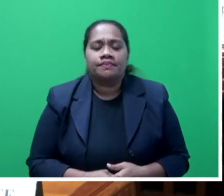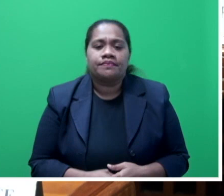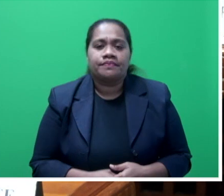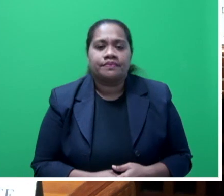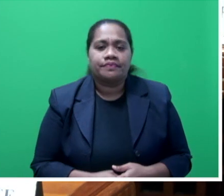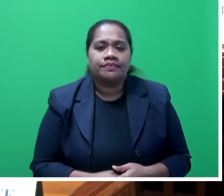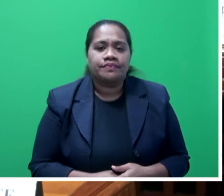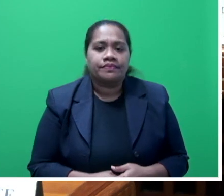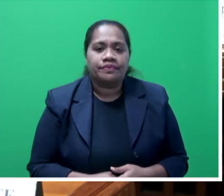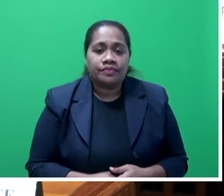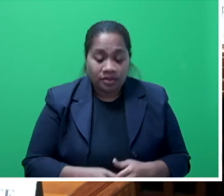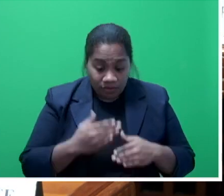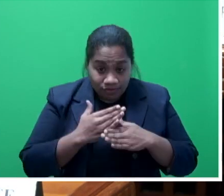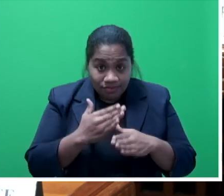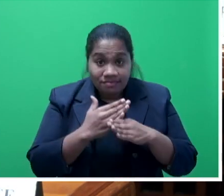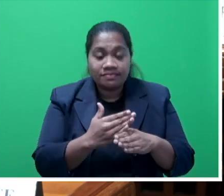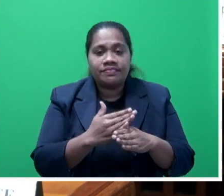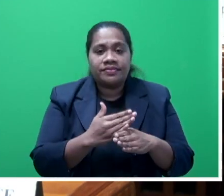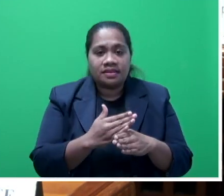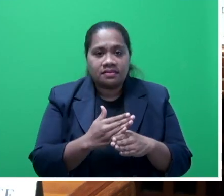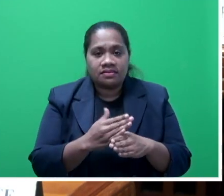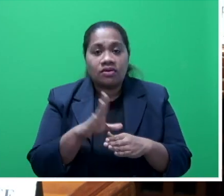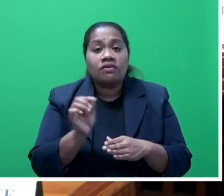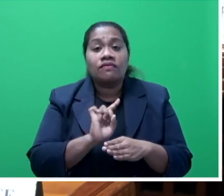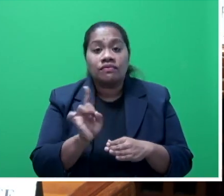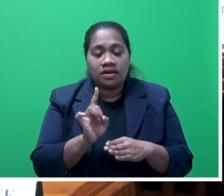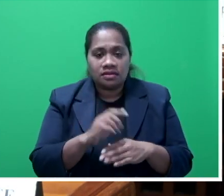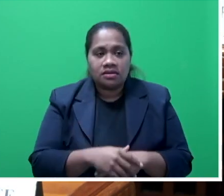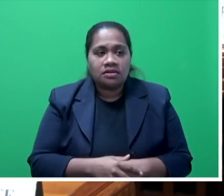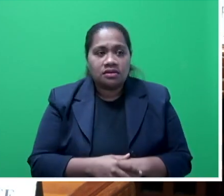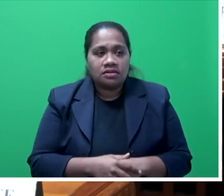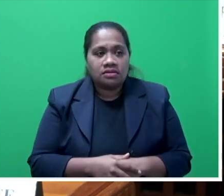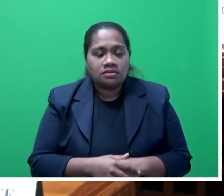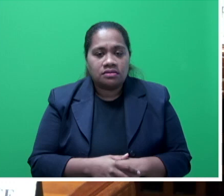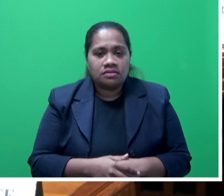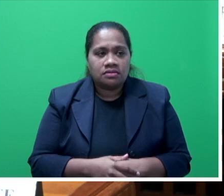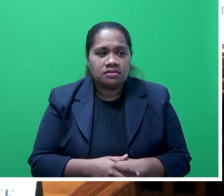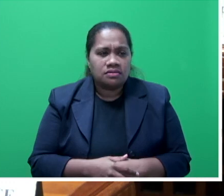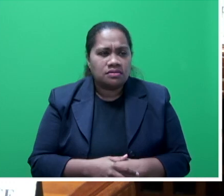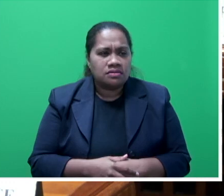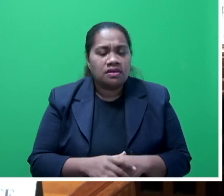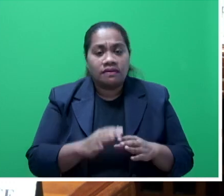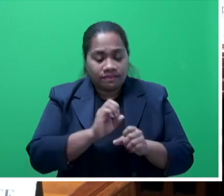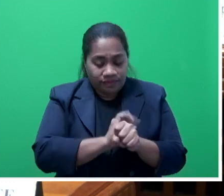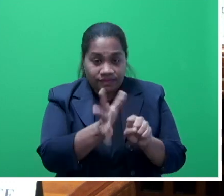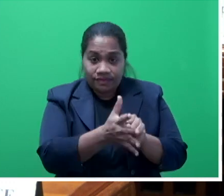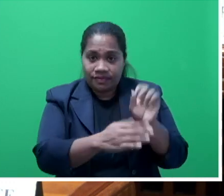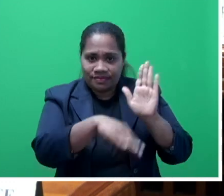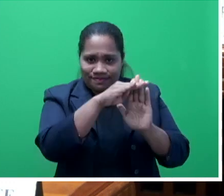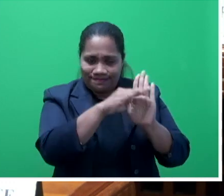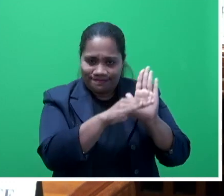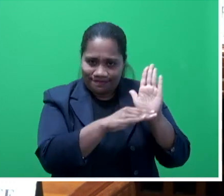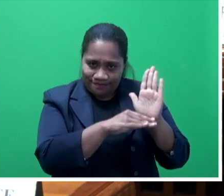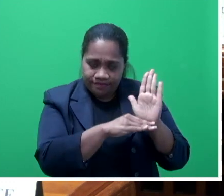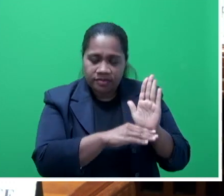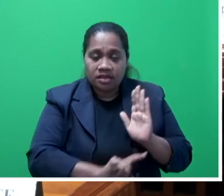employment of these COVID-safe protocols, of Mr Speaker sir. And one of the key